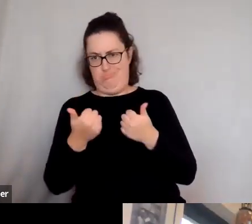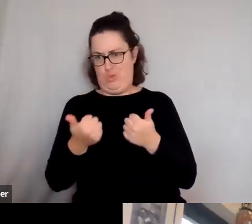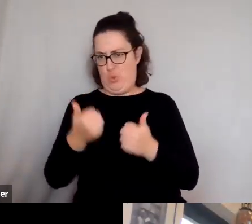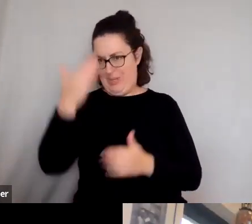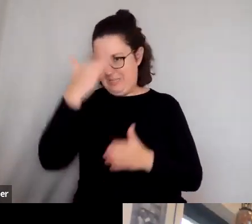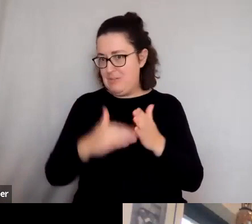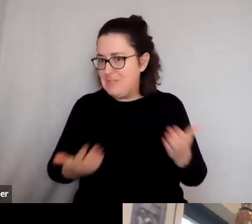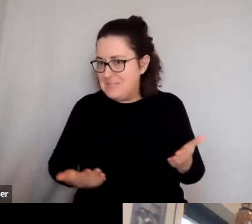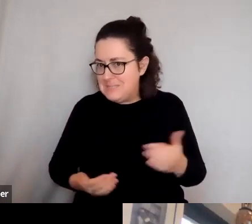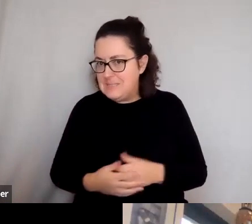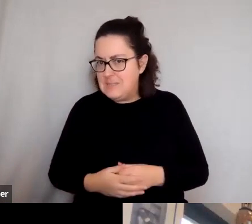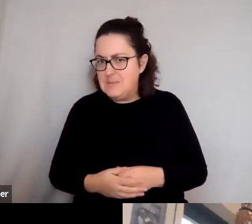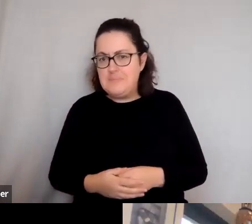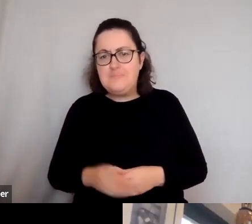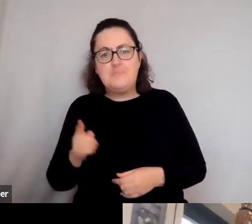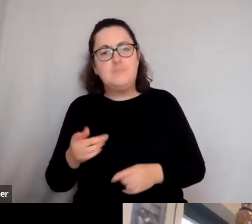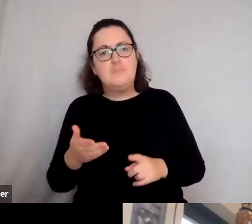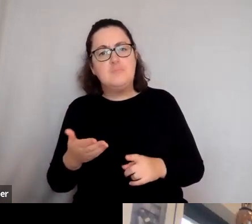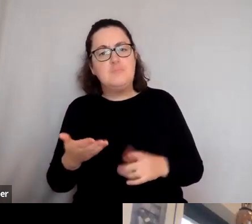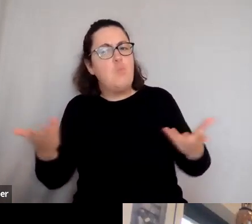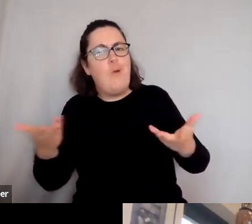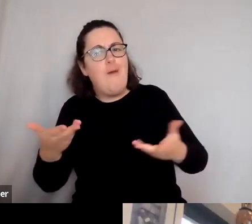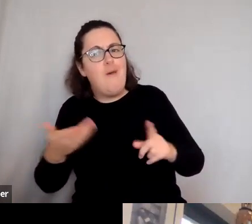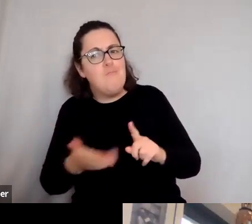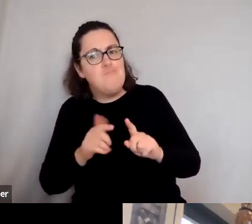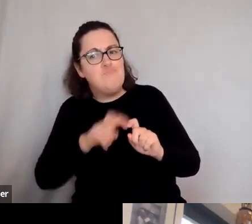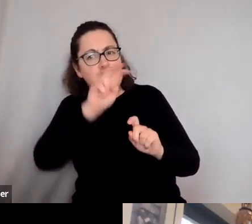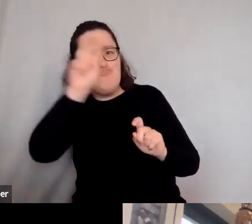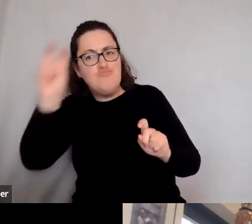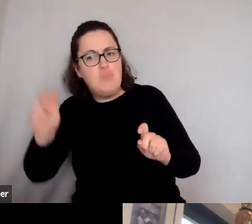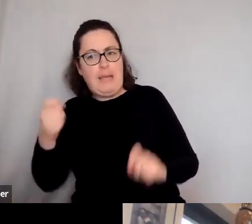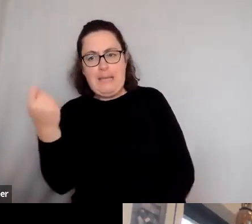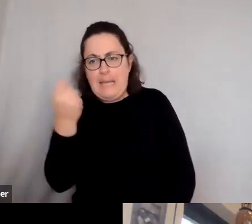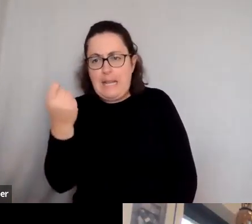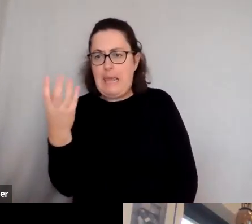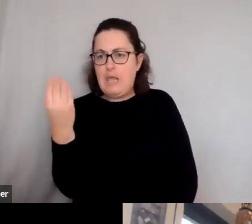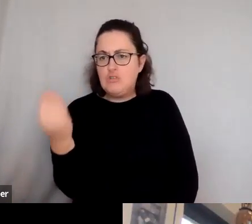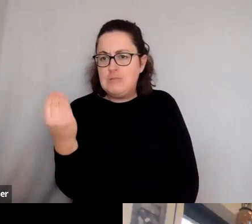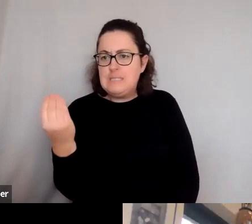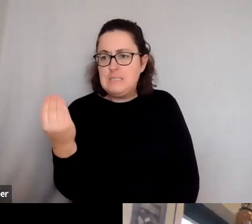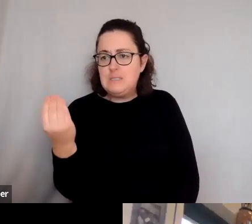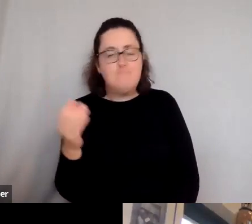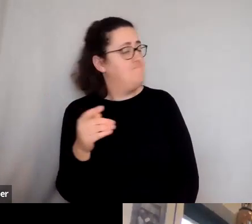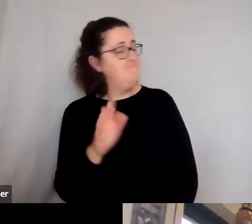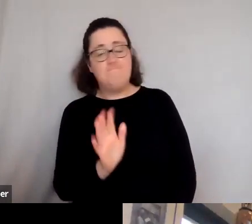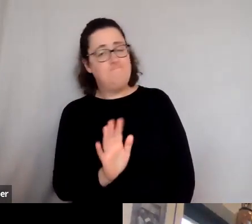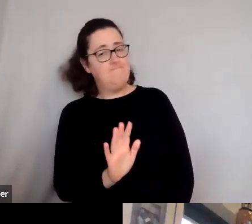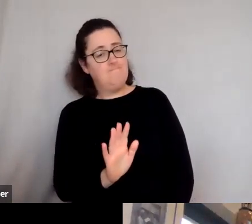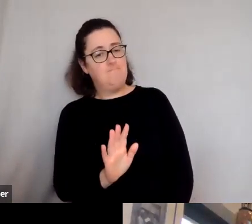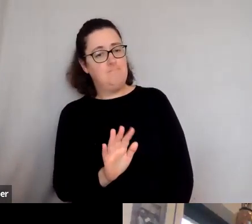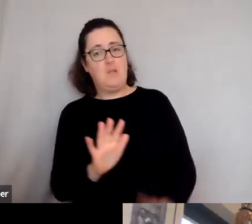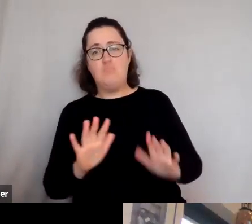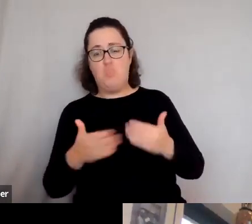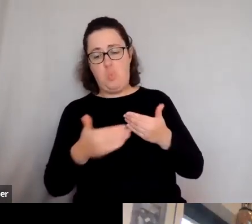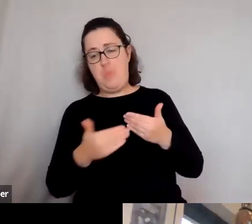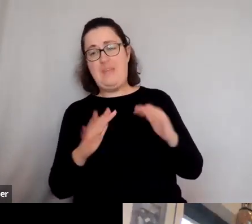So, you know, Where were you going on those kind of digs? Were you travelling over to Italy and Greece? Or was it most of you? was all about 10